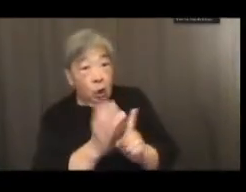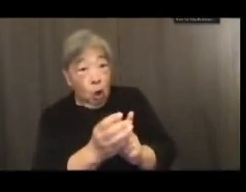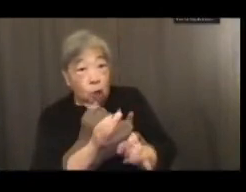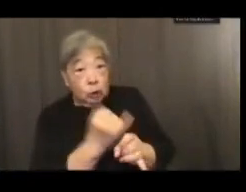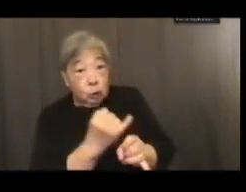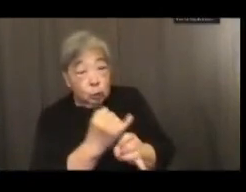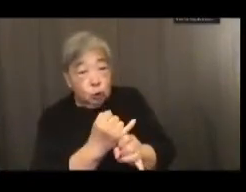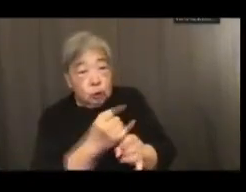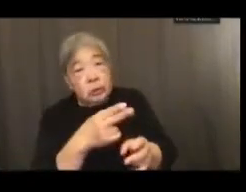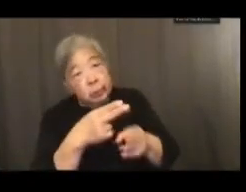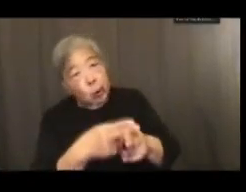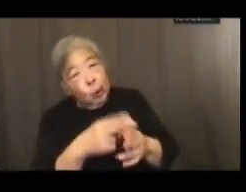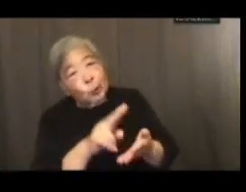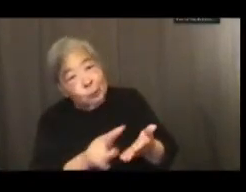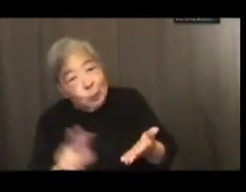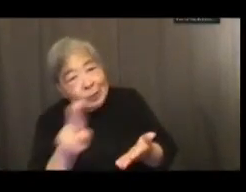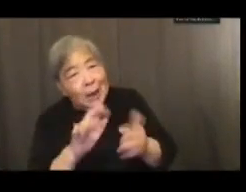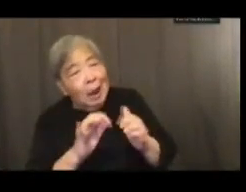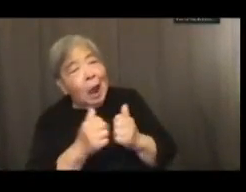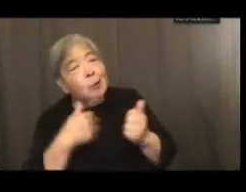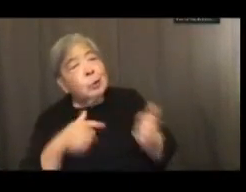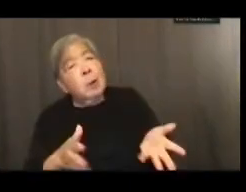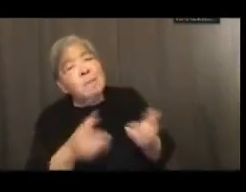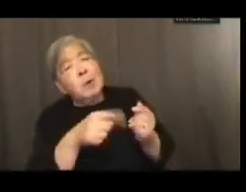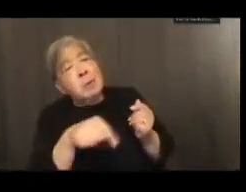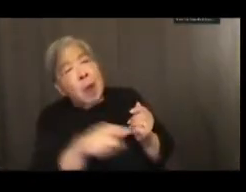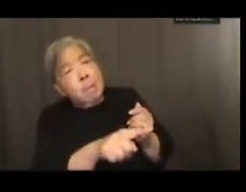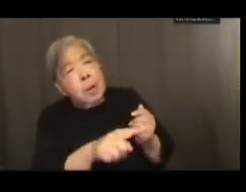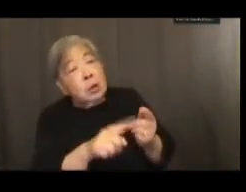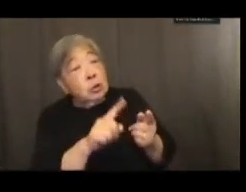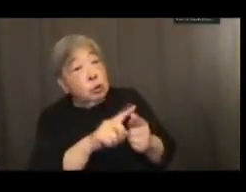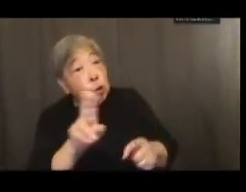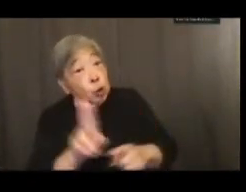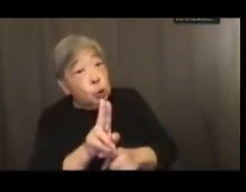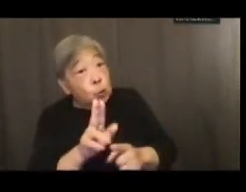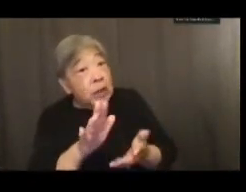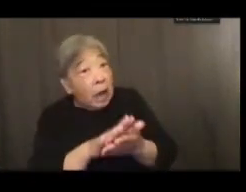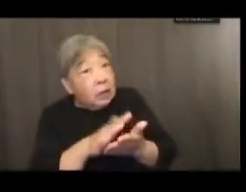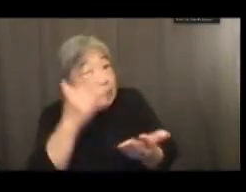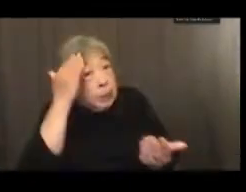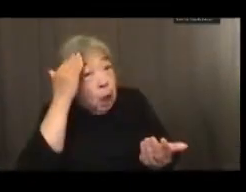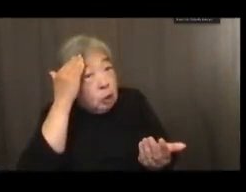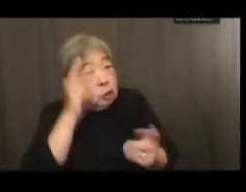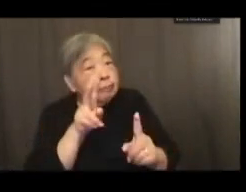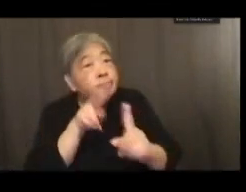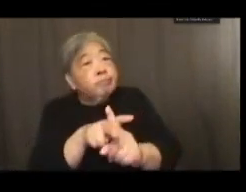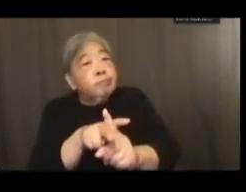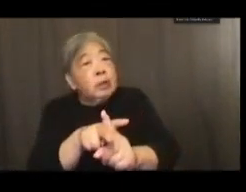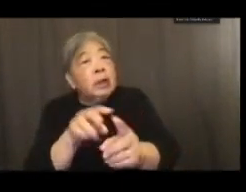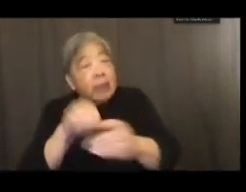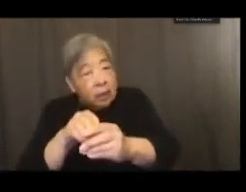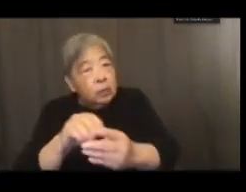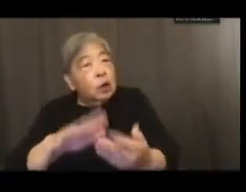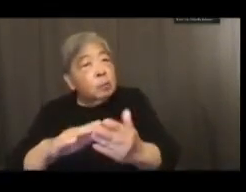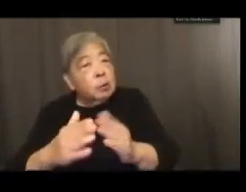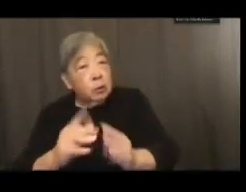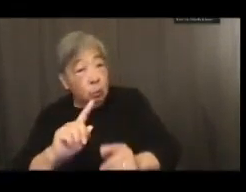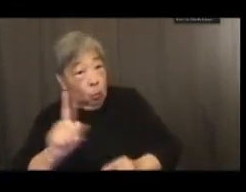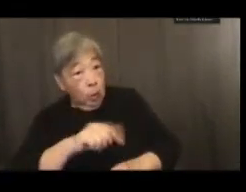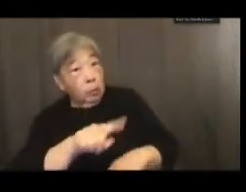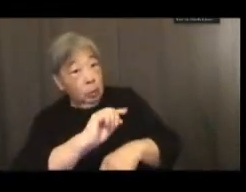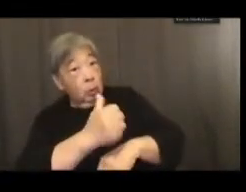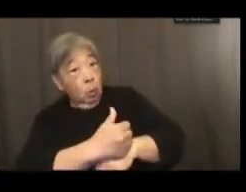called universities to apply academic knowledge more effectively in the communities where they are located?